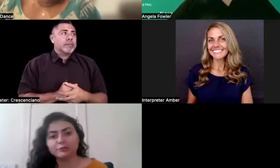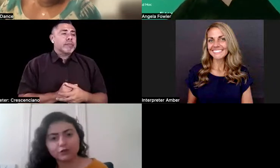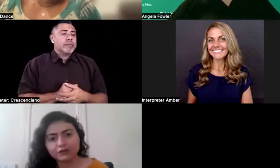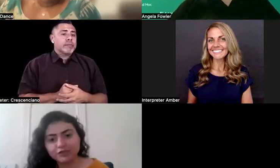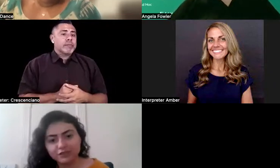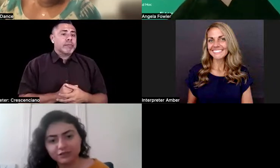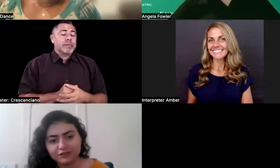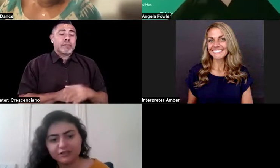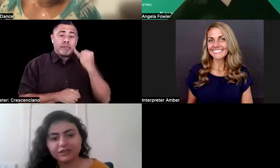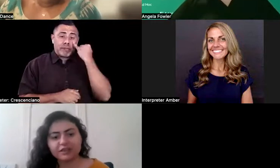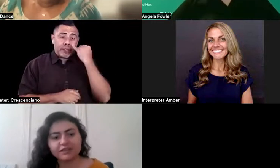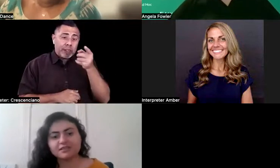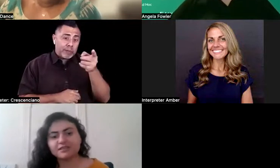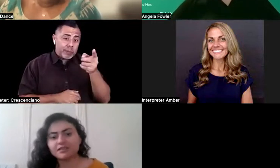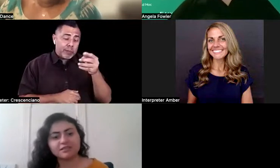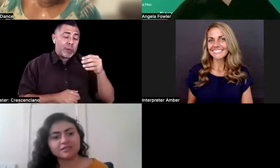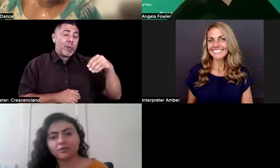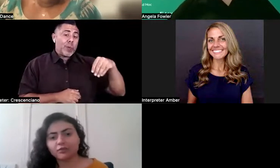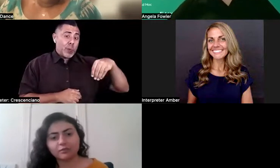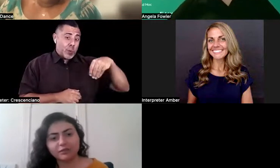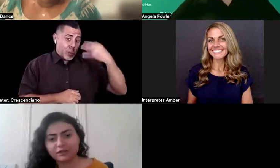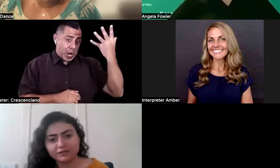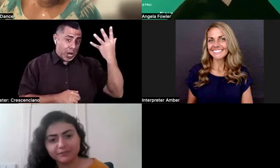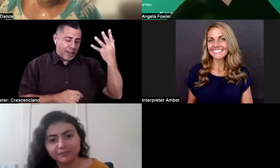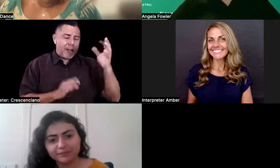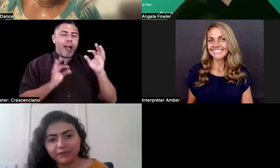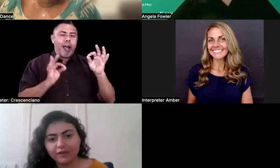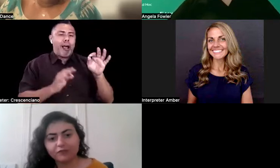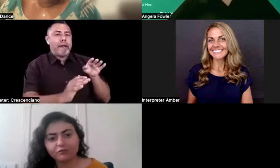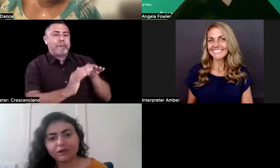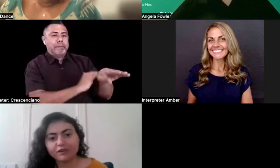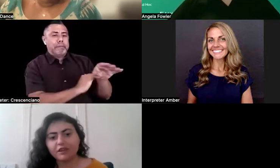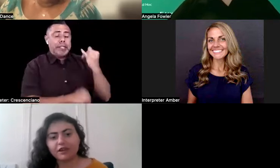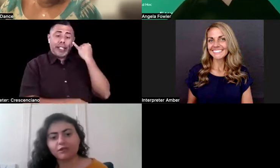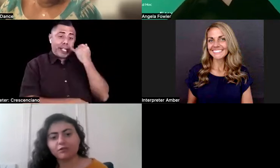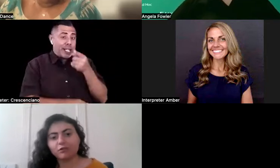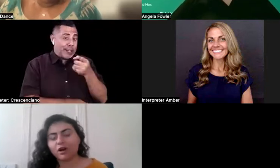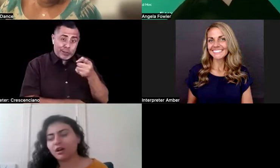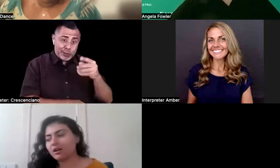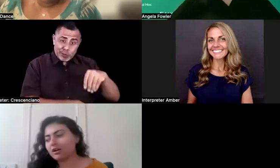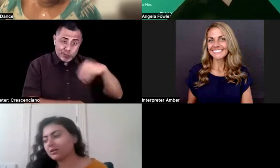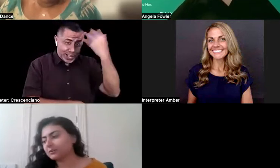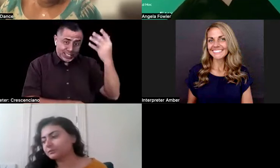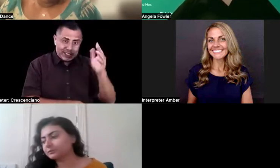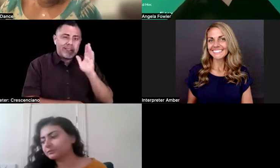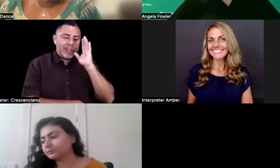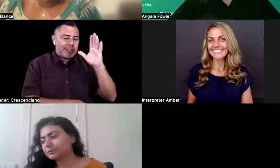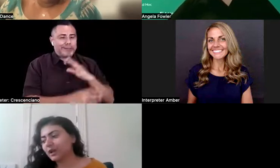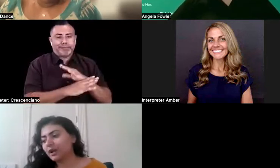a white person, it's, it's not going to be it right now. Um,